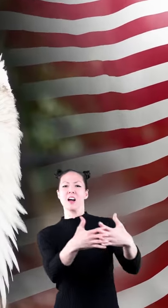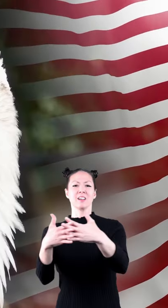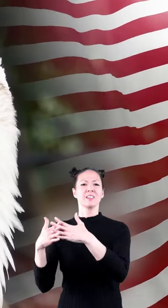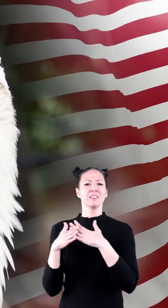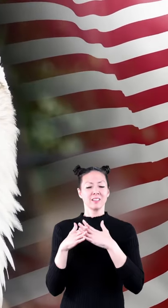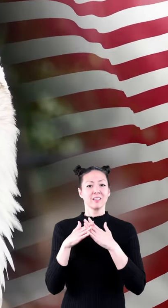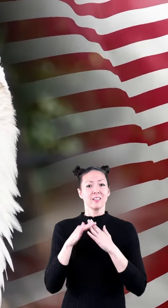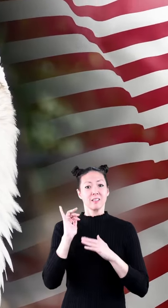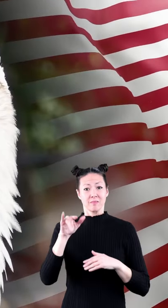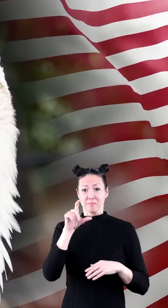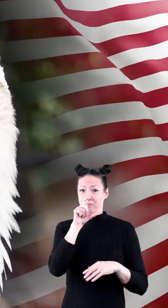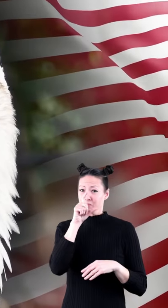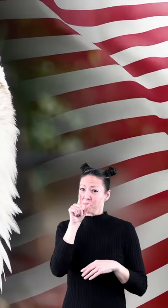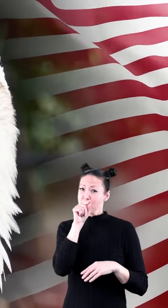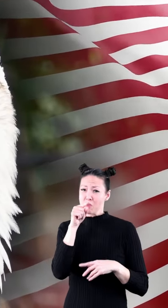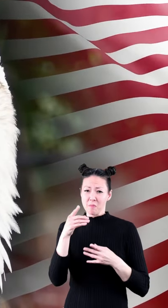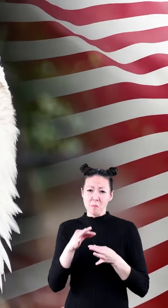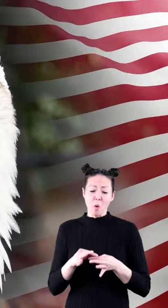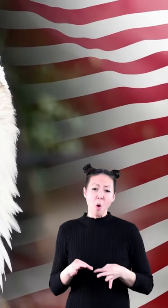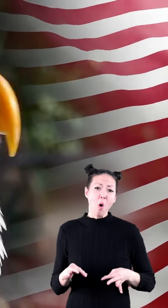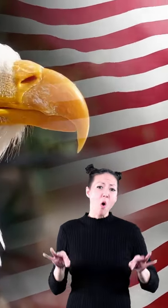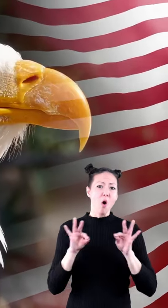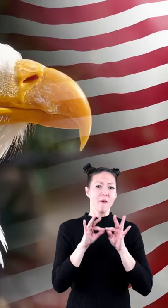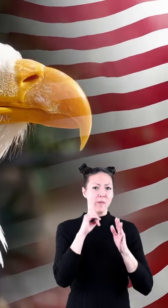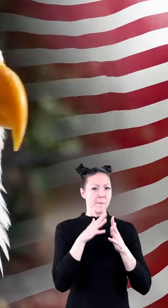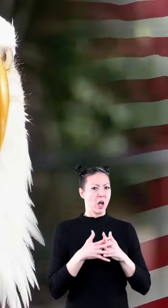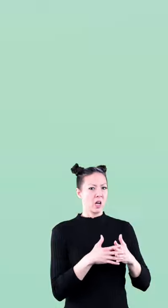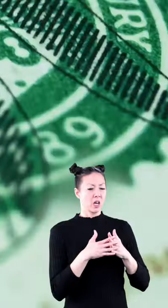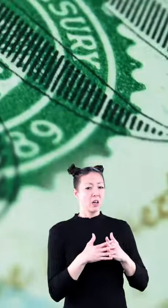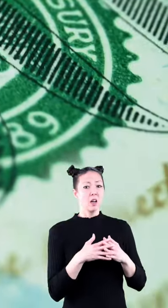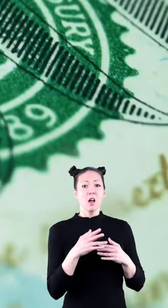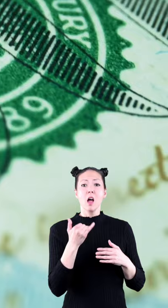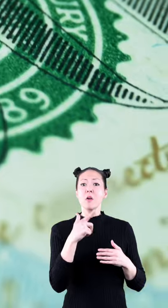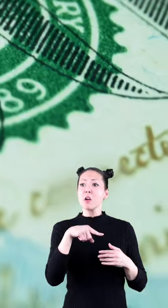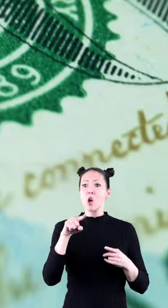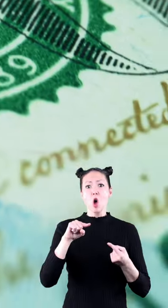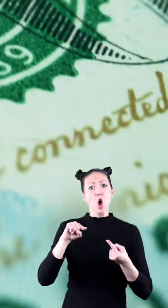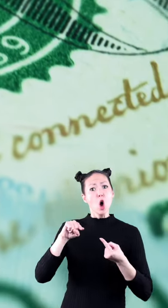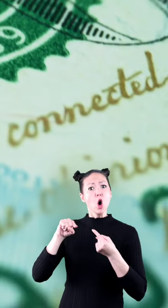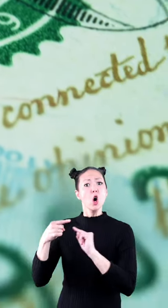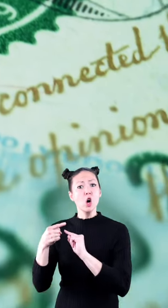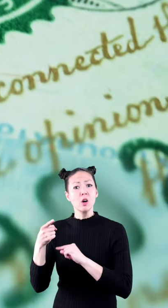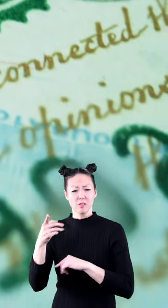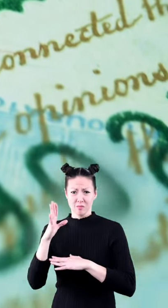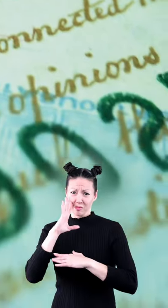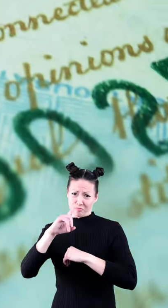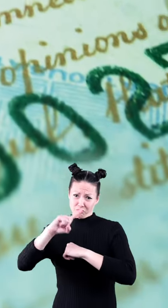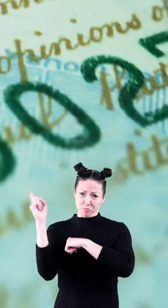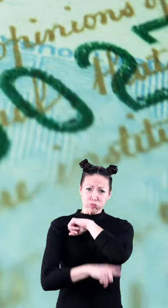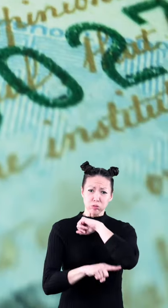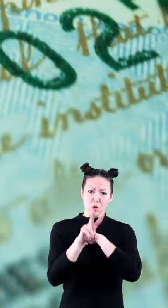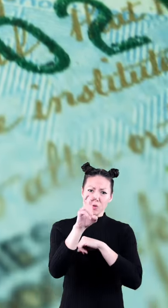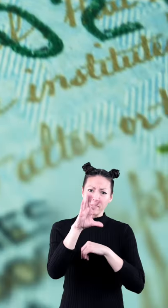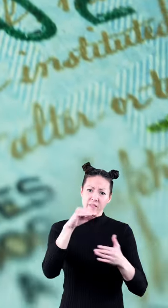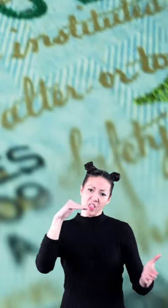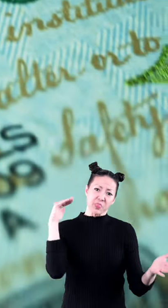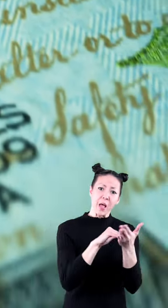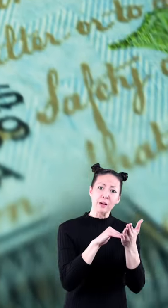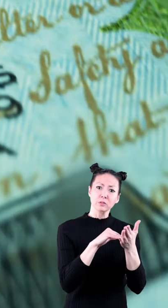the bald eagle is an important bird of americans if anyone were to hurt one they could face